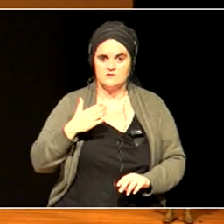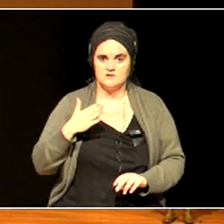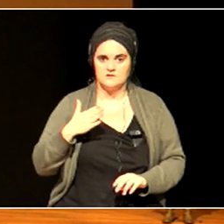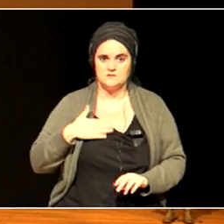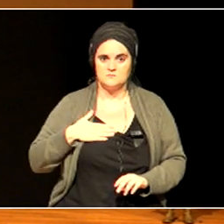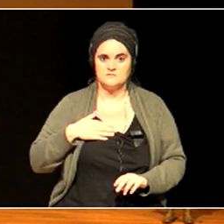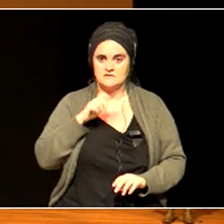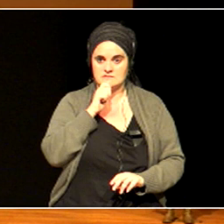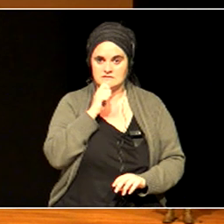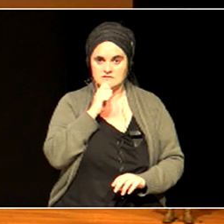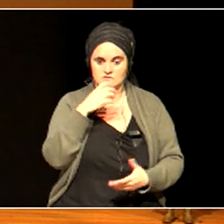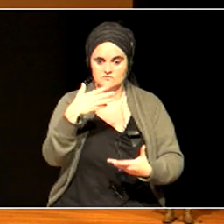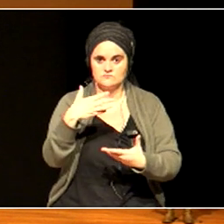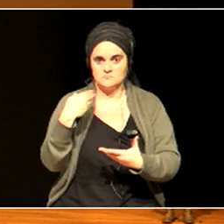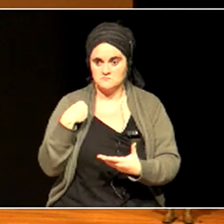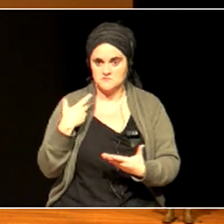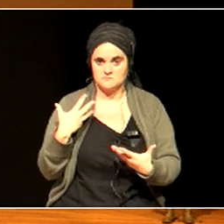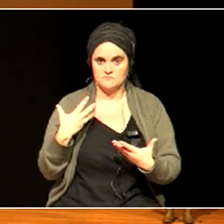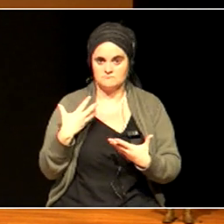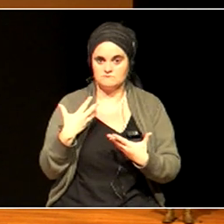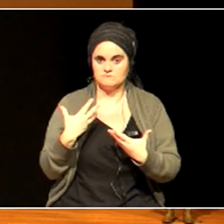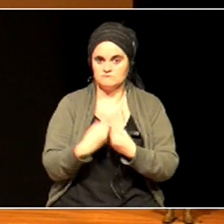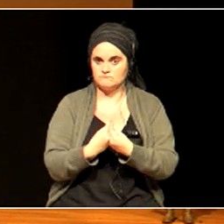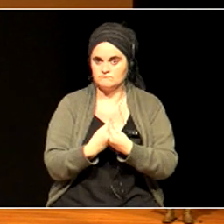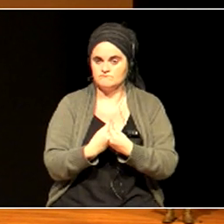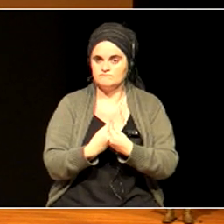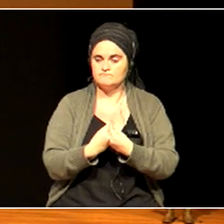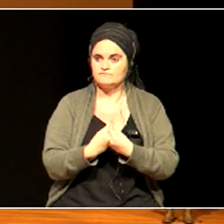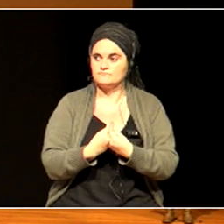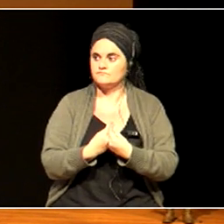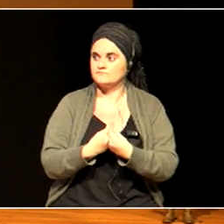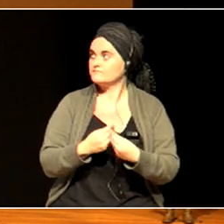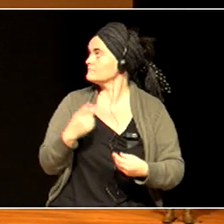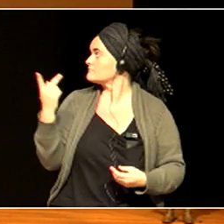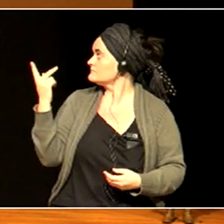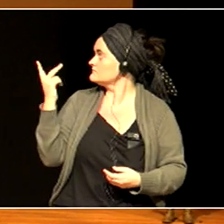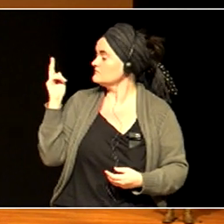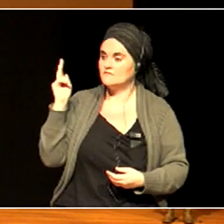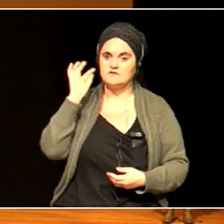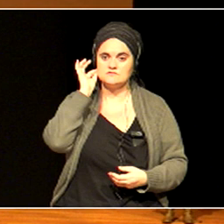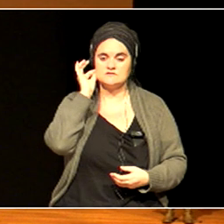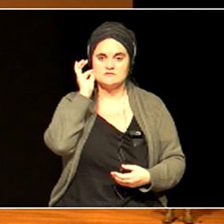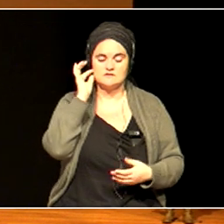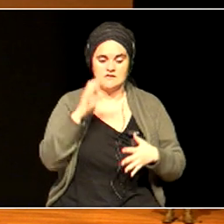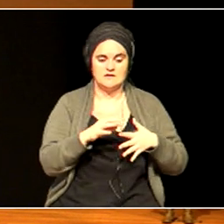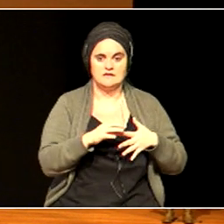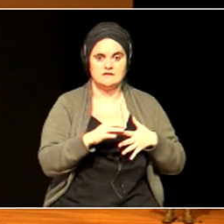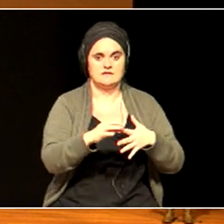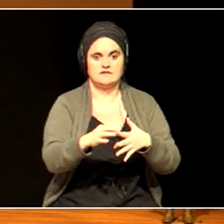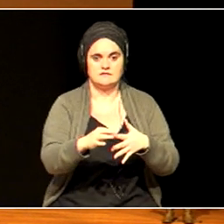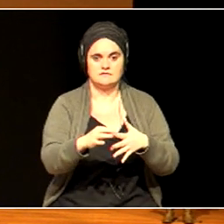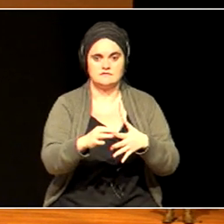taking the lead from Greta and coming out and